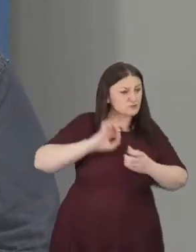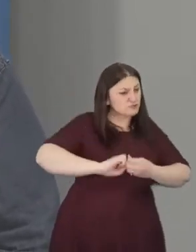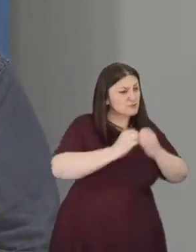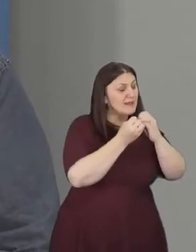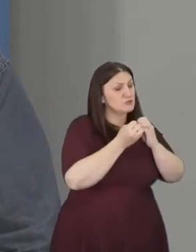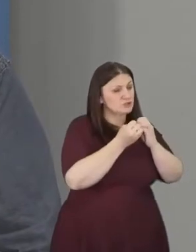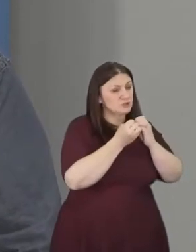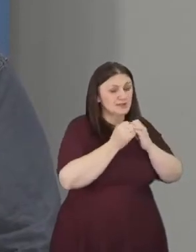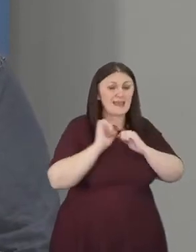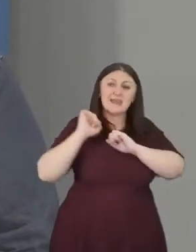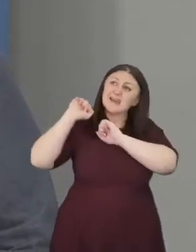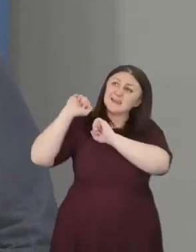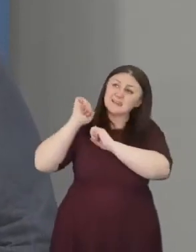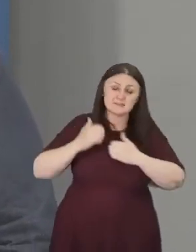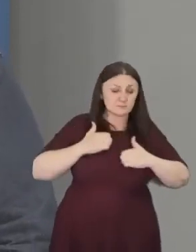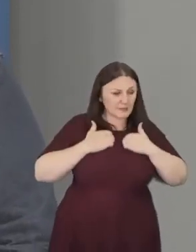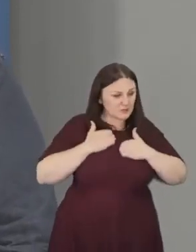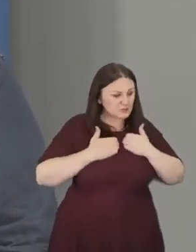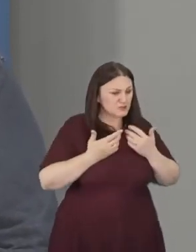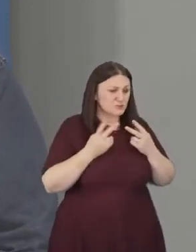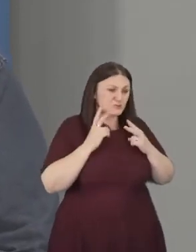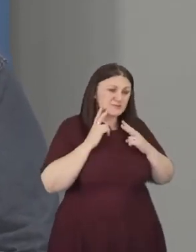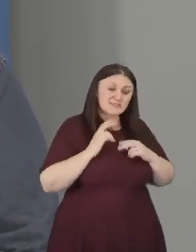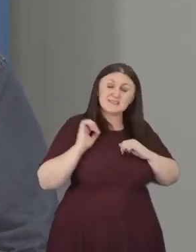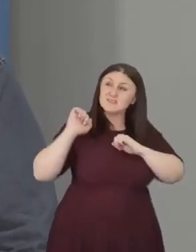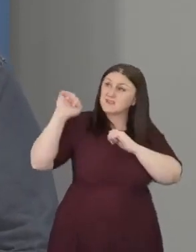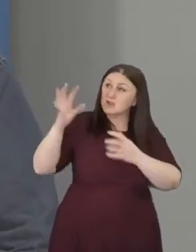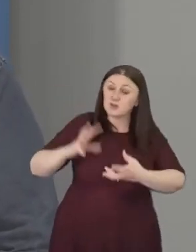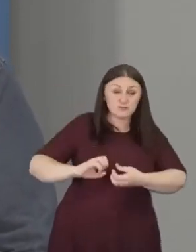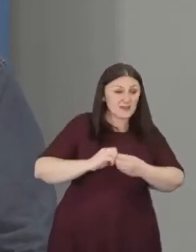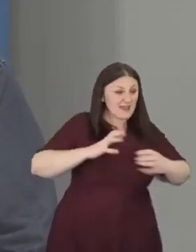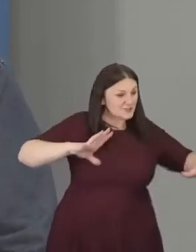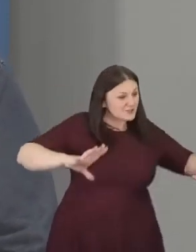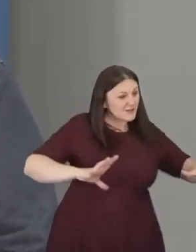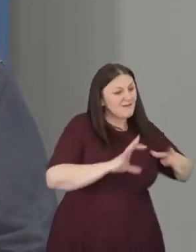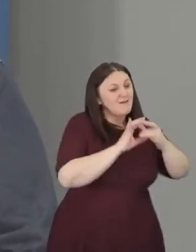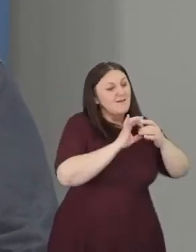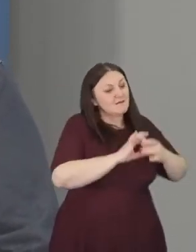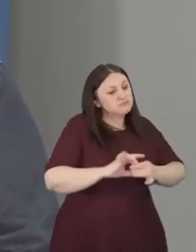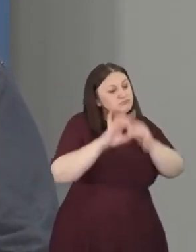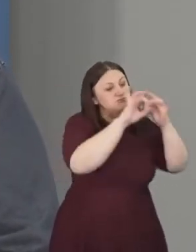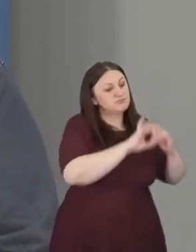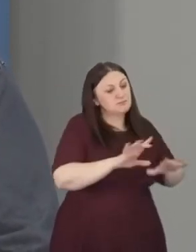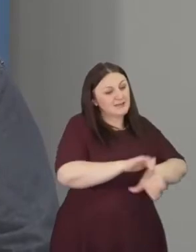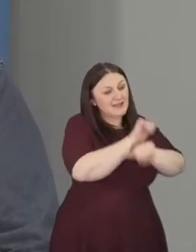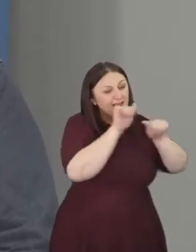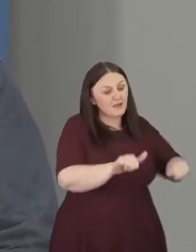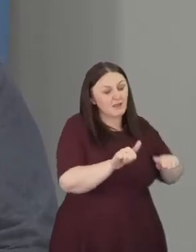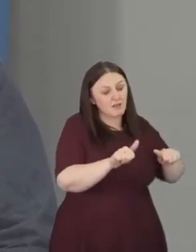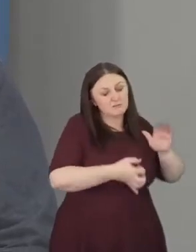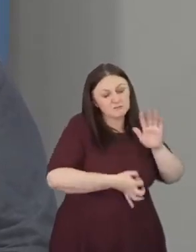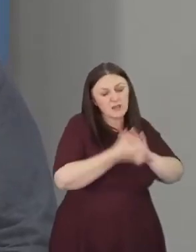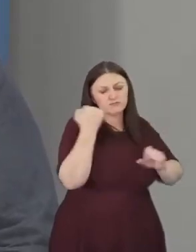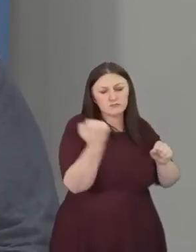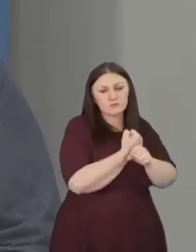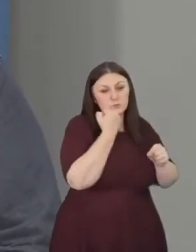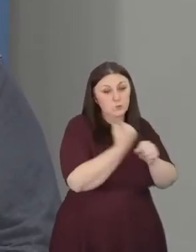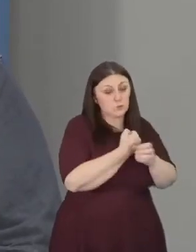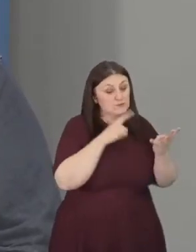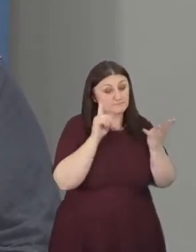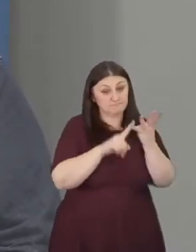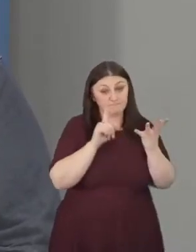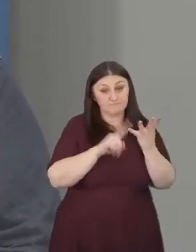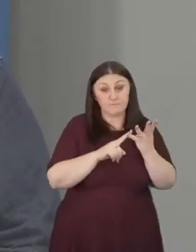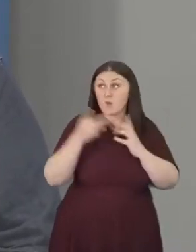to see creation restored and healed and our role within that. And we're prophets.